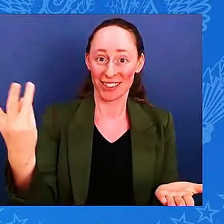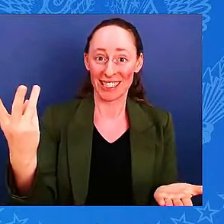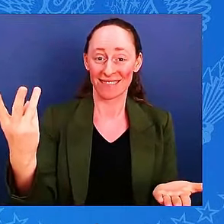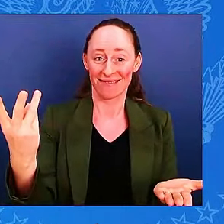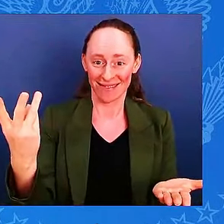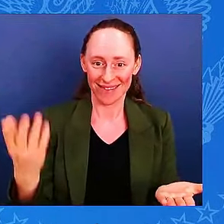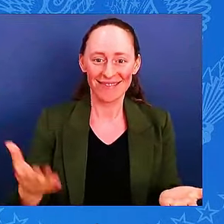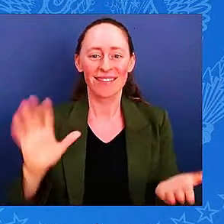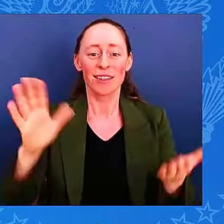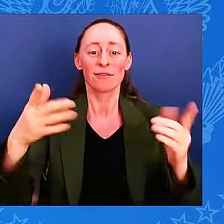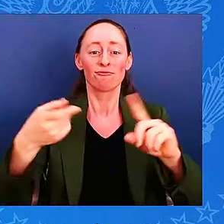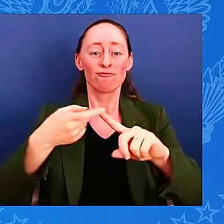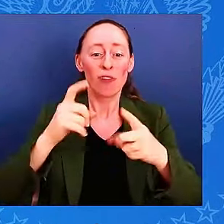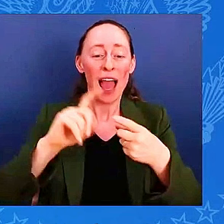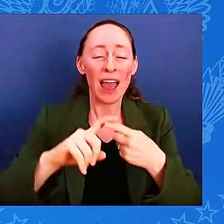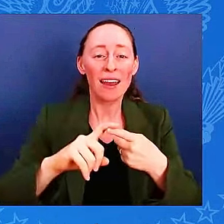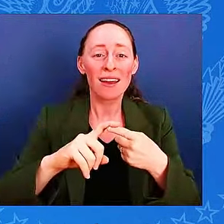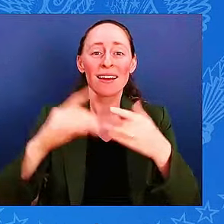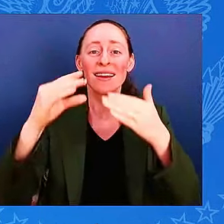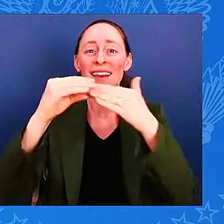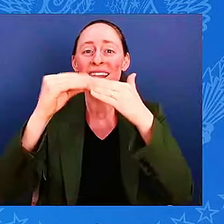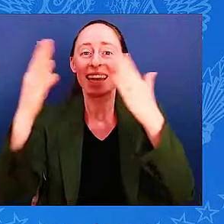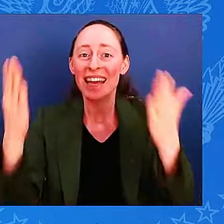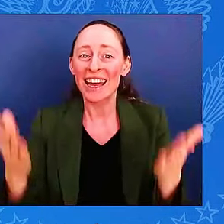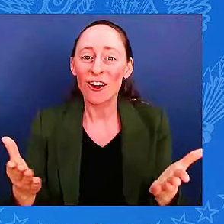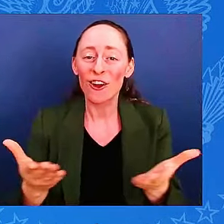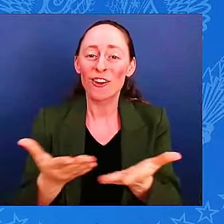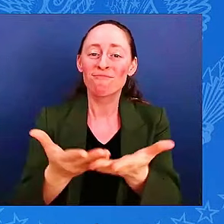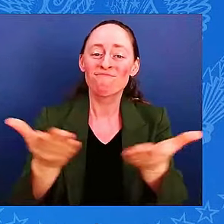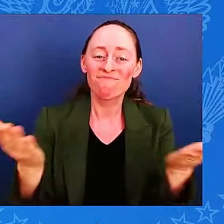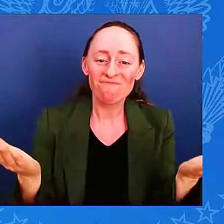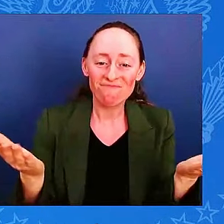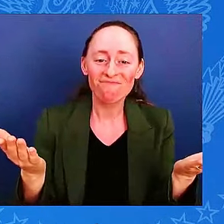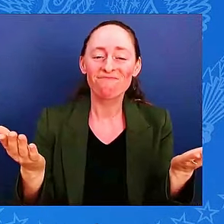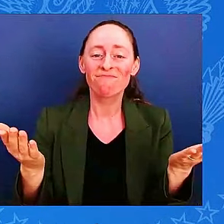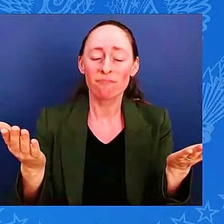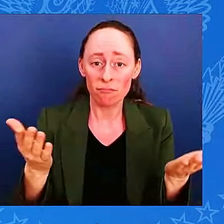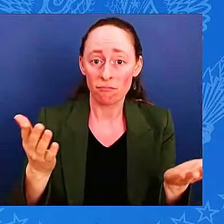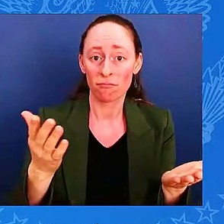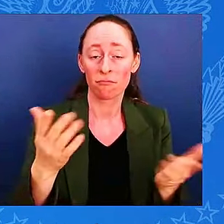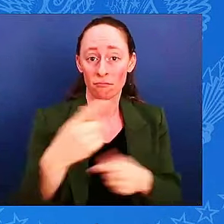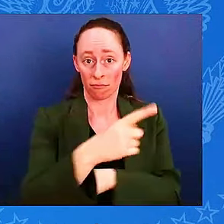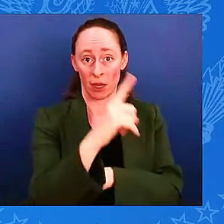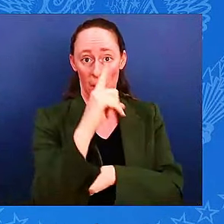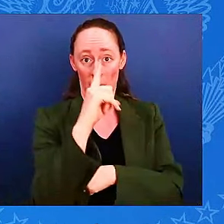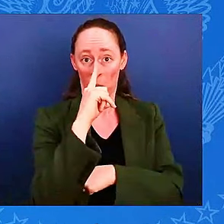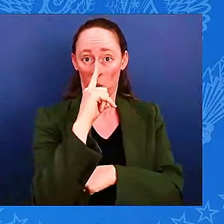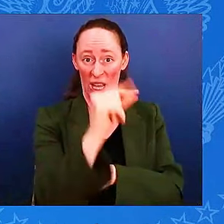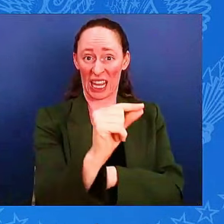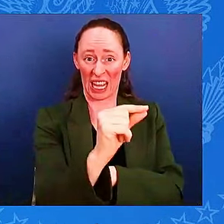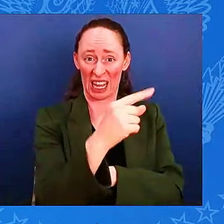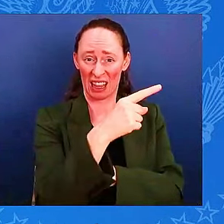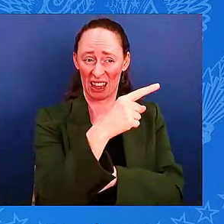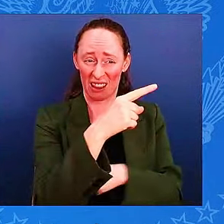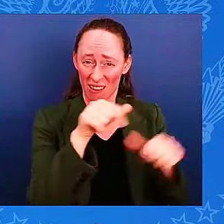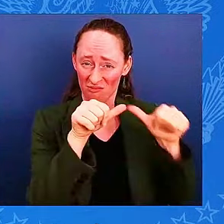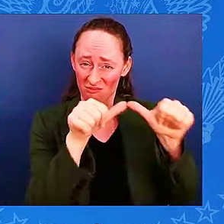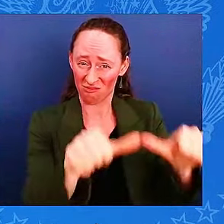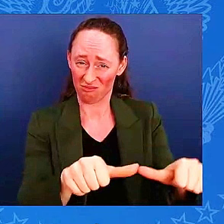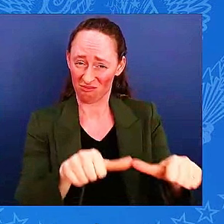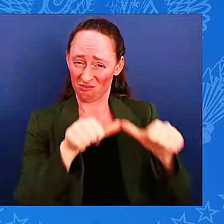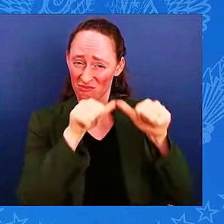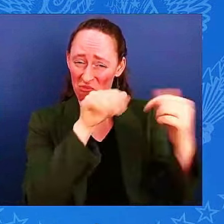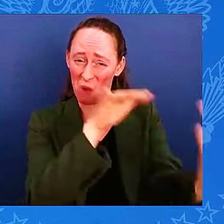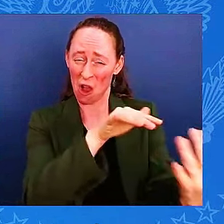944 days, Putin has waged this vicious onslaught against Ukraine. For 944